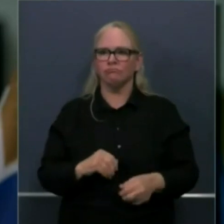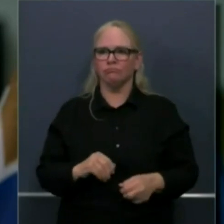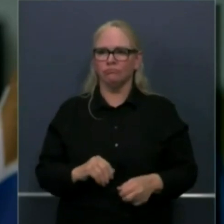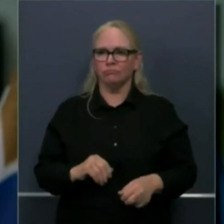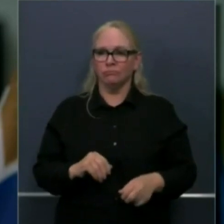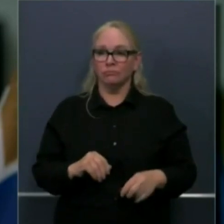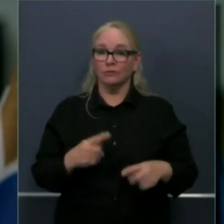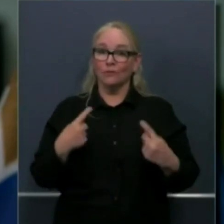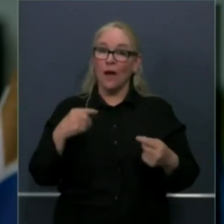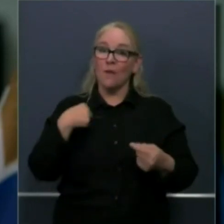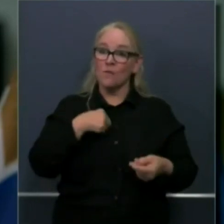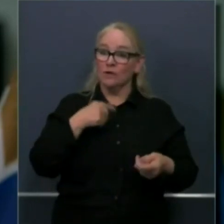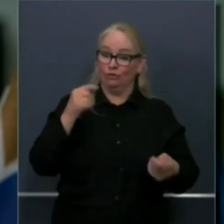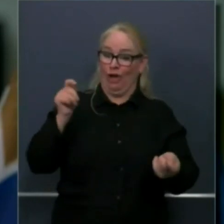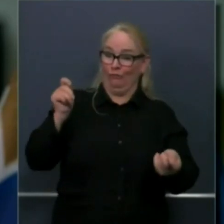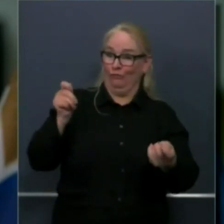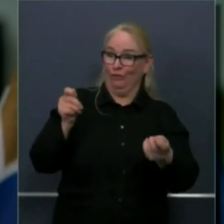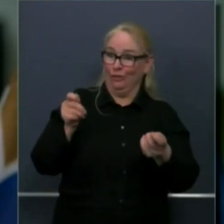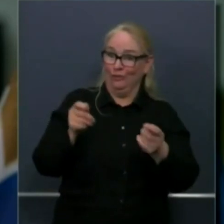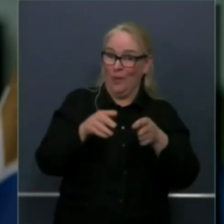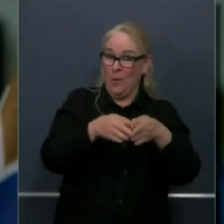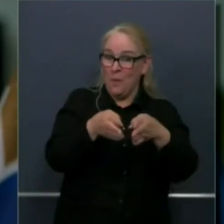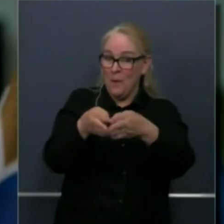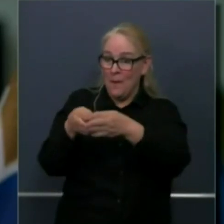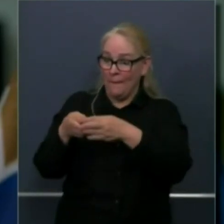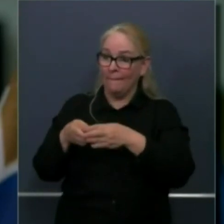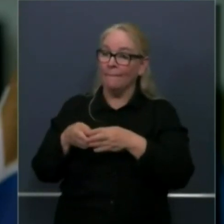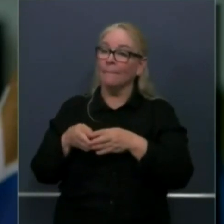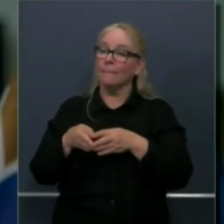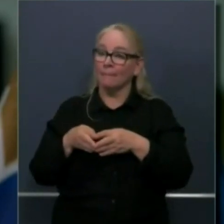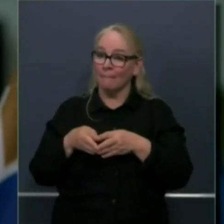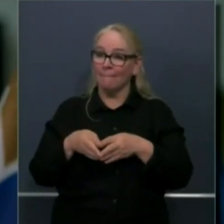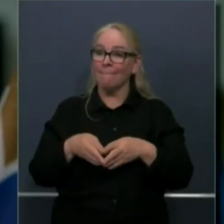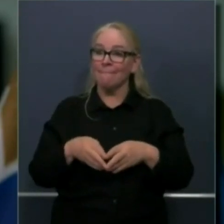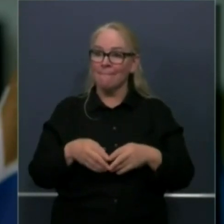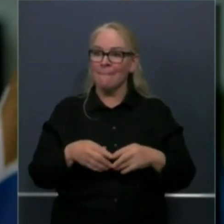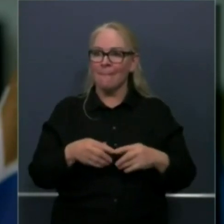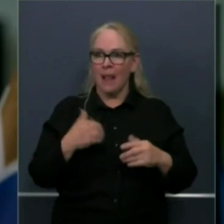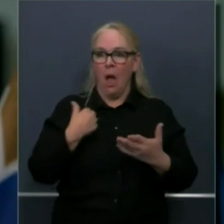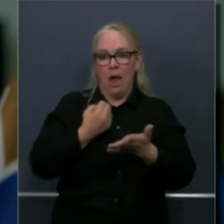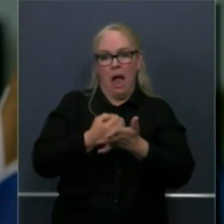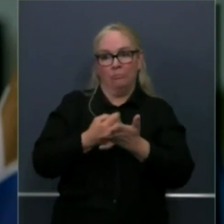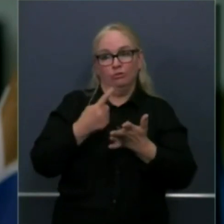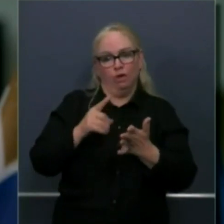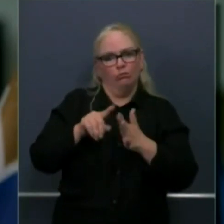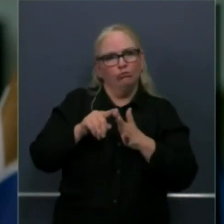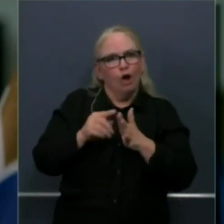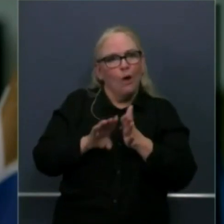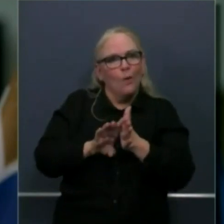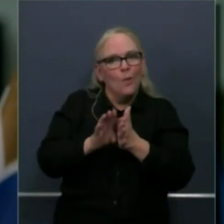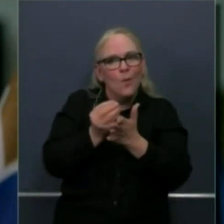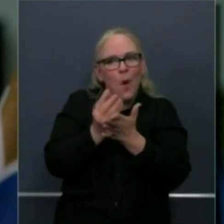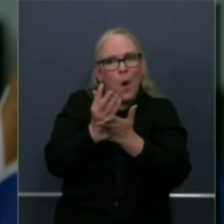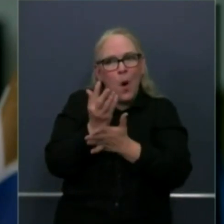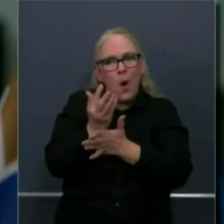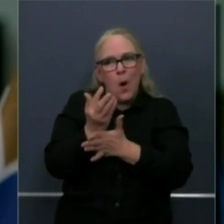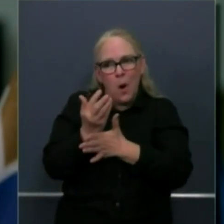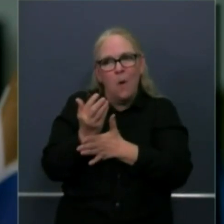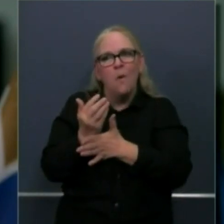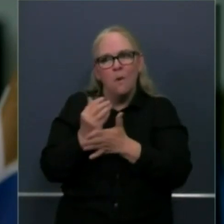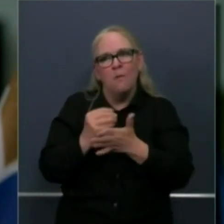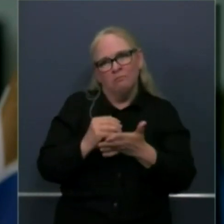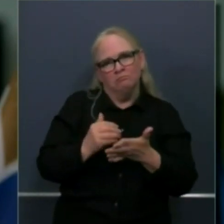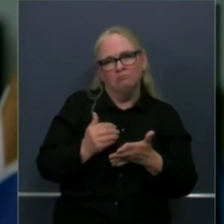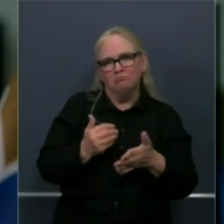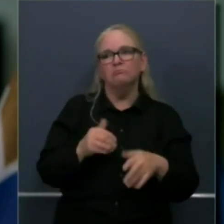have reopening 70 plus percent of the economy as we begin to modify uh with these dine